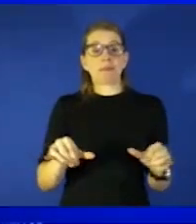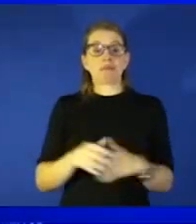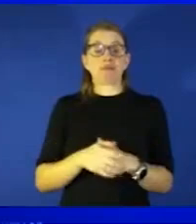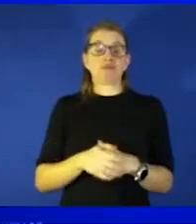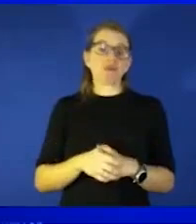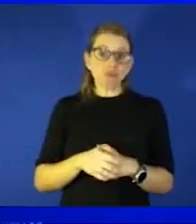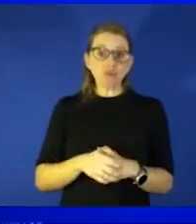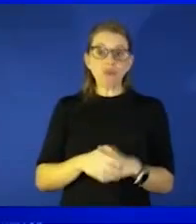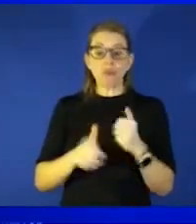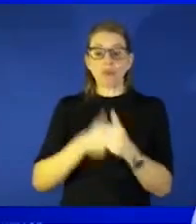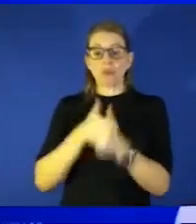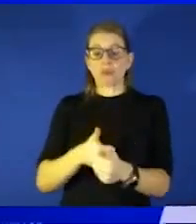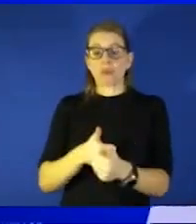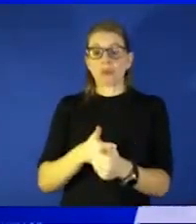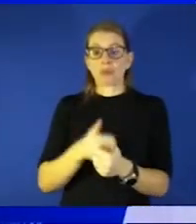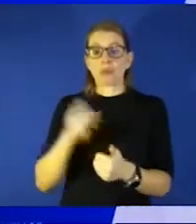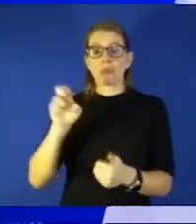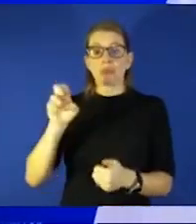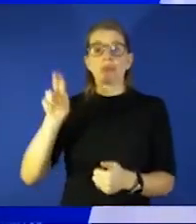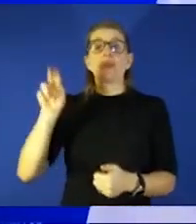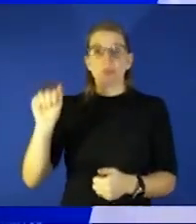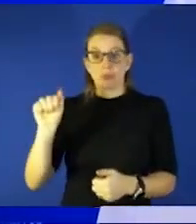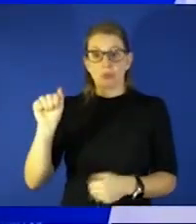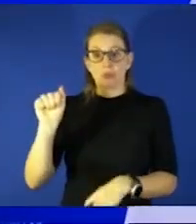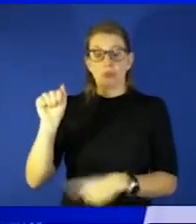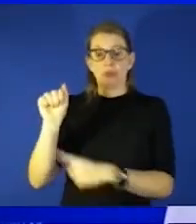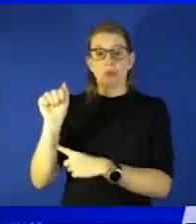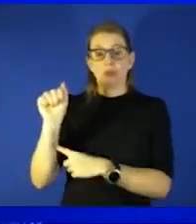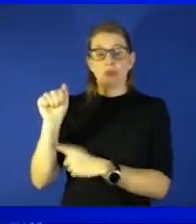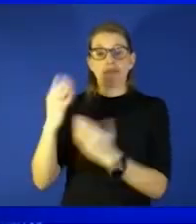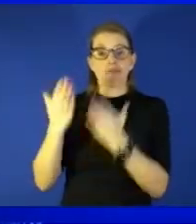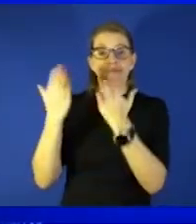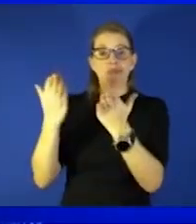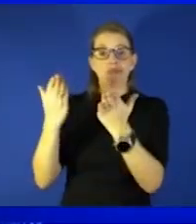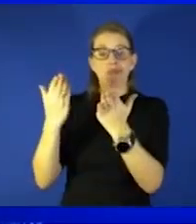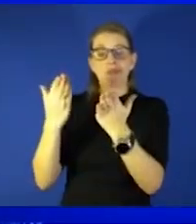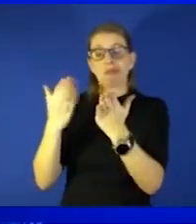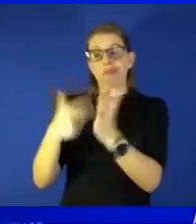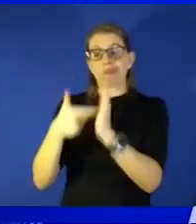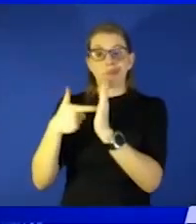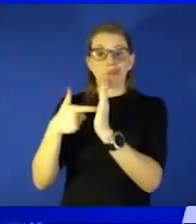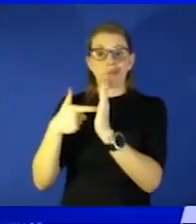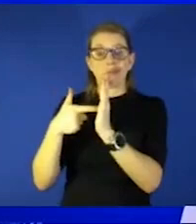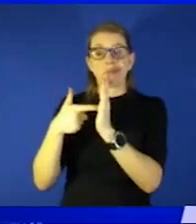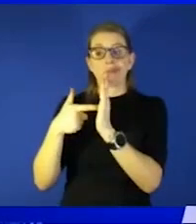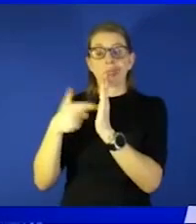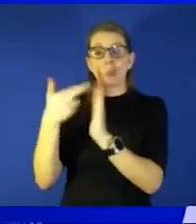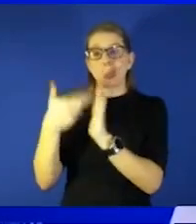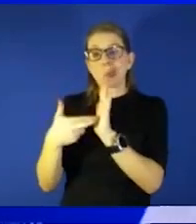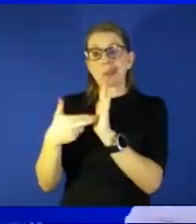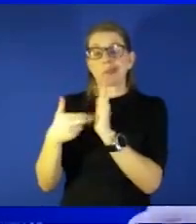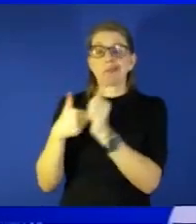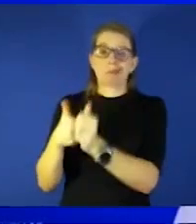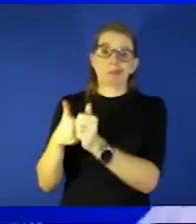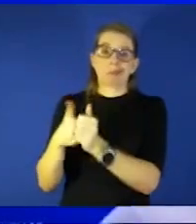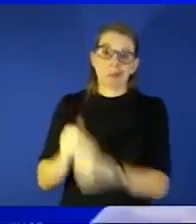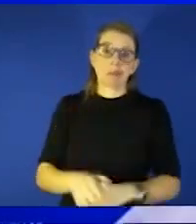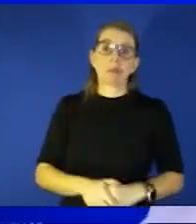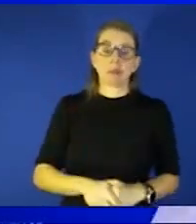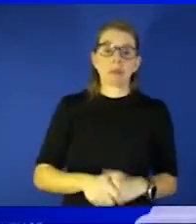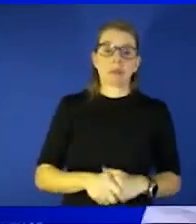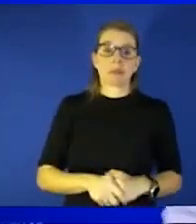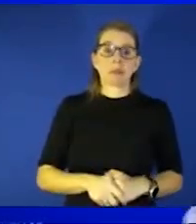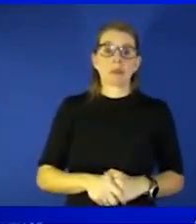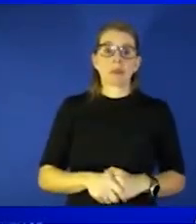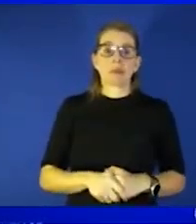discerning as far as the eua and what the the regulations and the stipulations are uh so we we certainly don't go off label